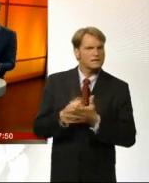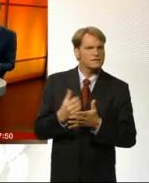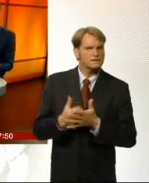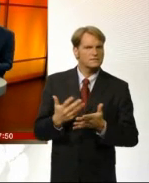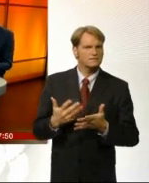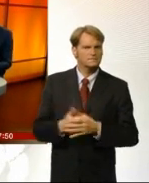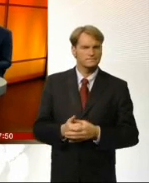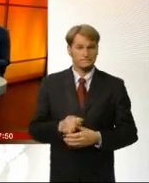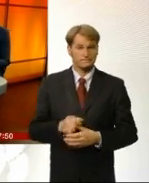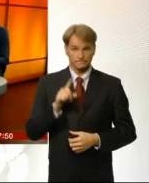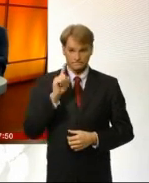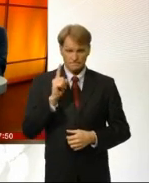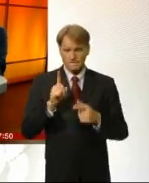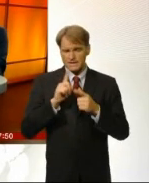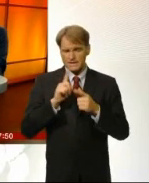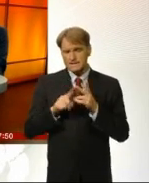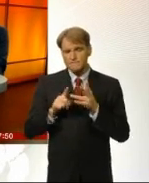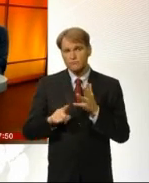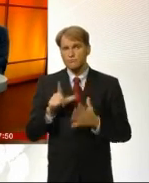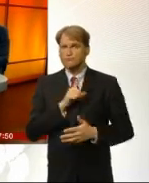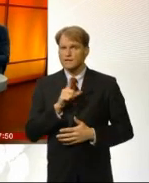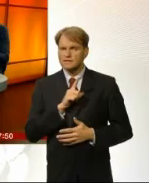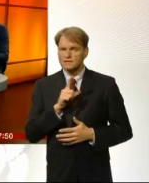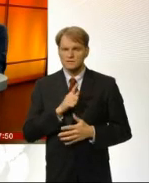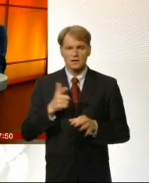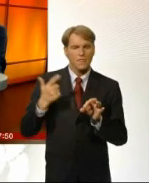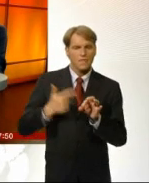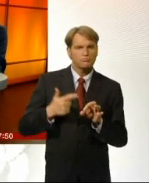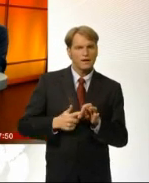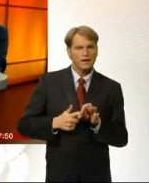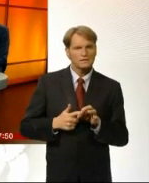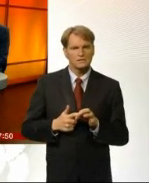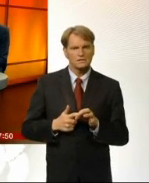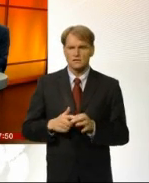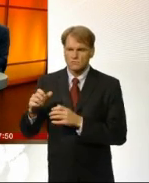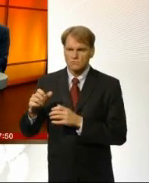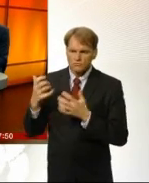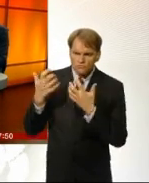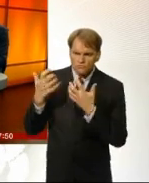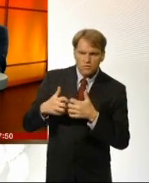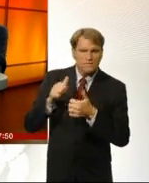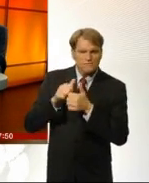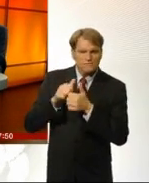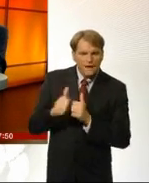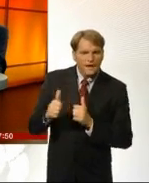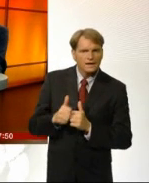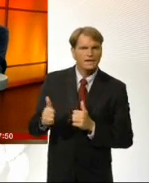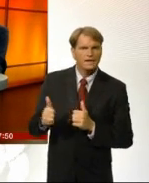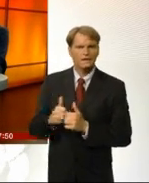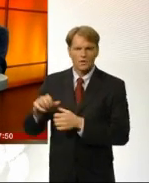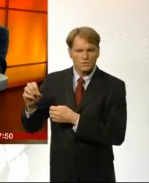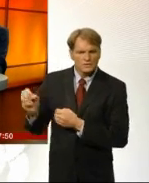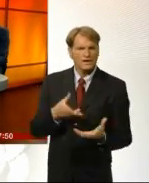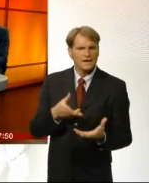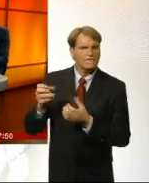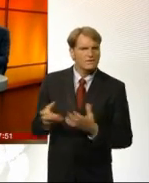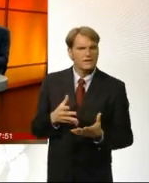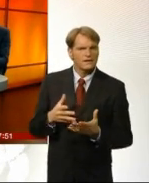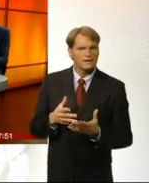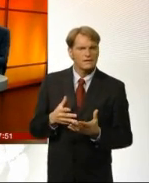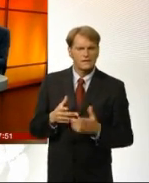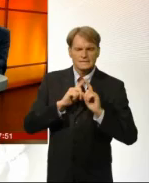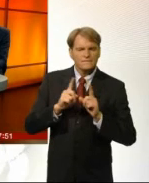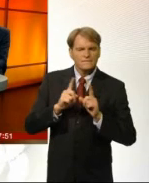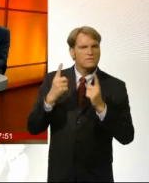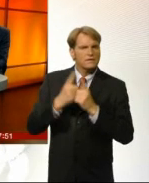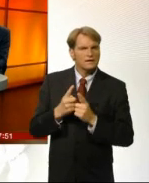affect the price of oil whether that's getting it to the petrol station, it's the refining that goes into it in the first place, not just digging it out of the ground. So we